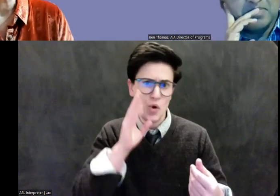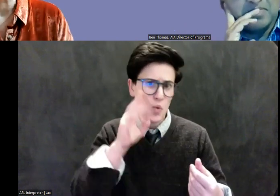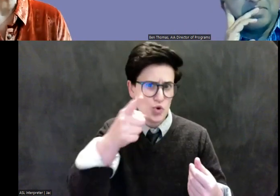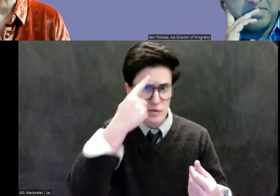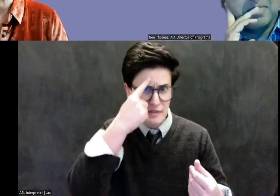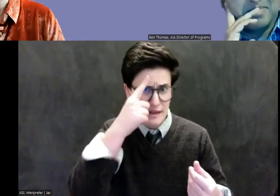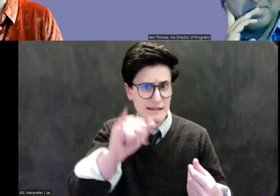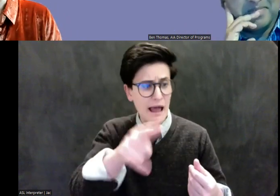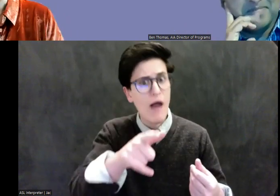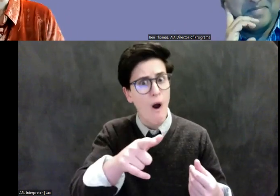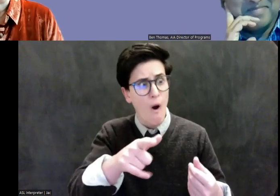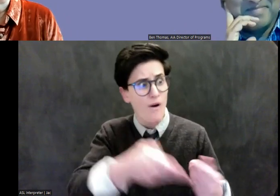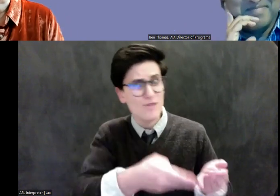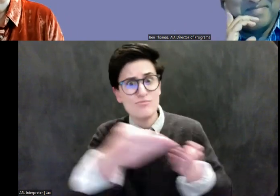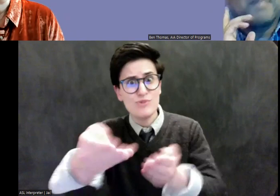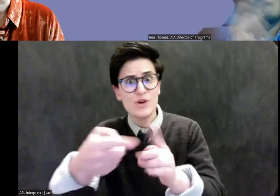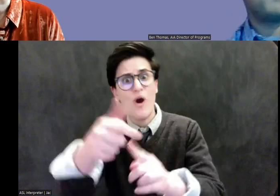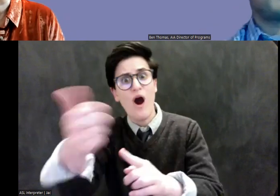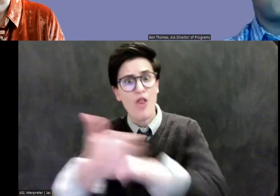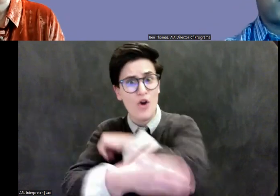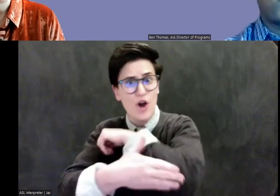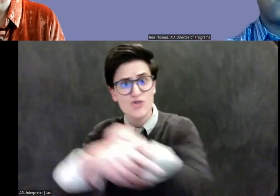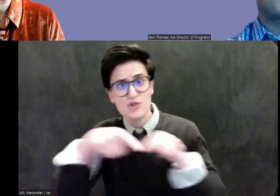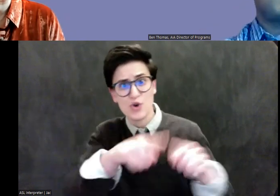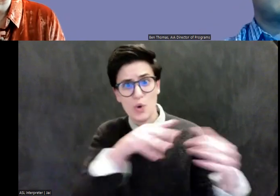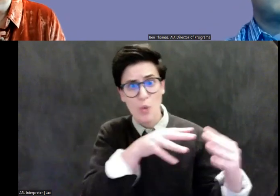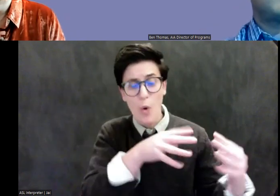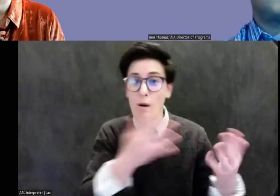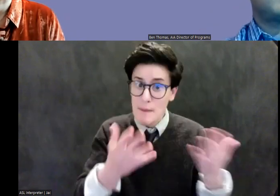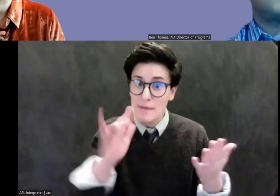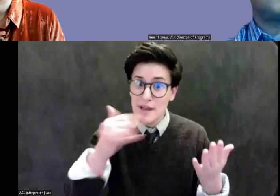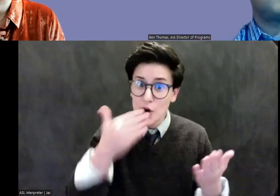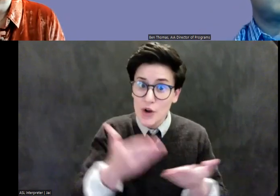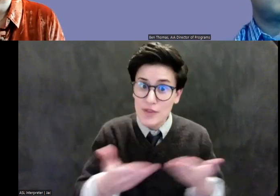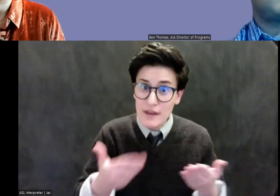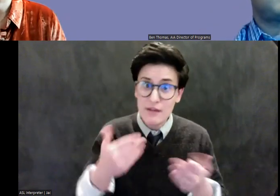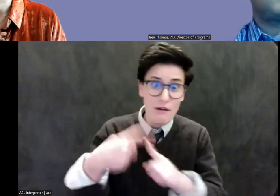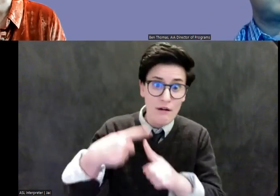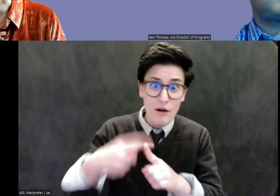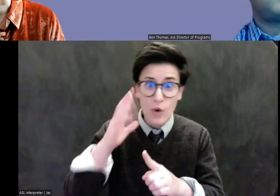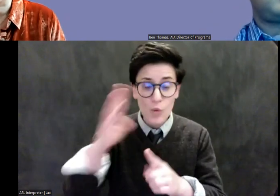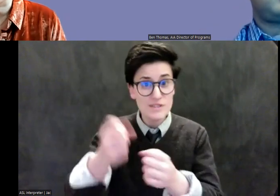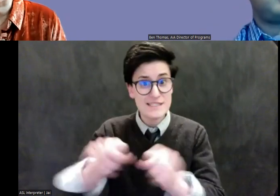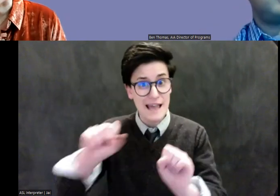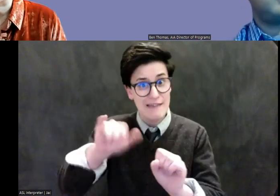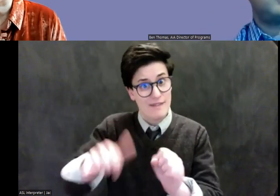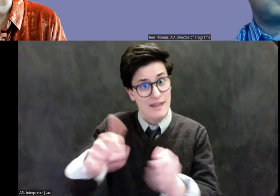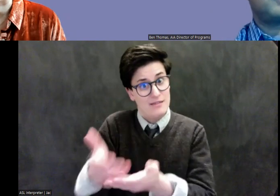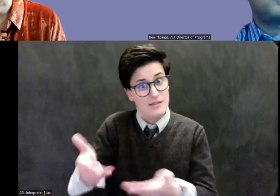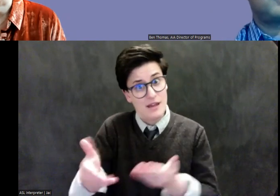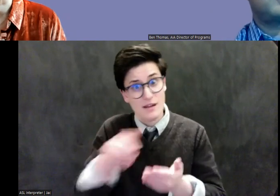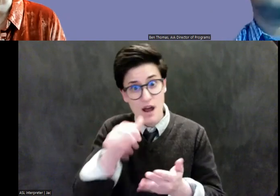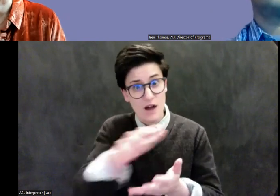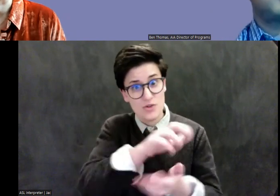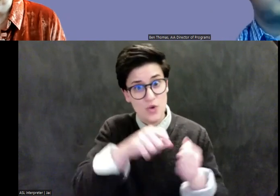Well, this is, and this is something that we, of course, hear a lot. And interestingly, um, this was also an argument that Lacherd